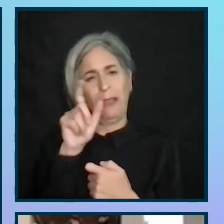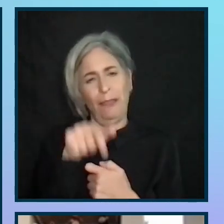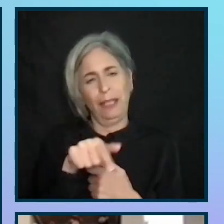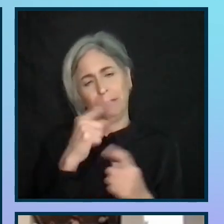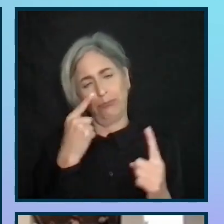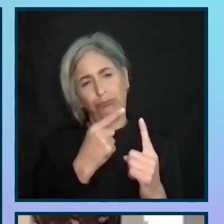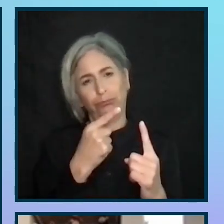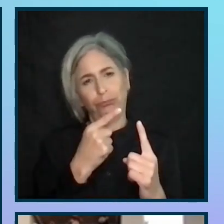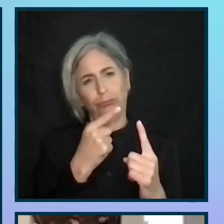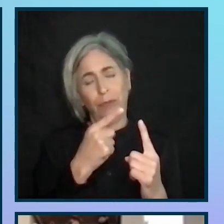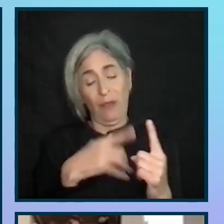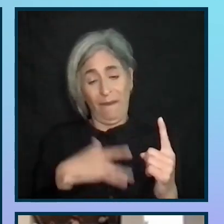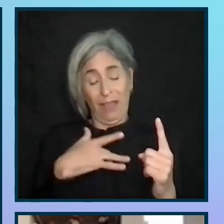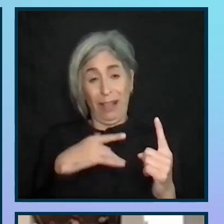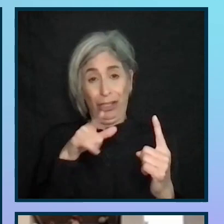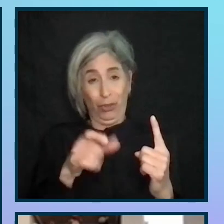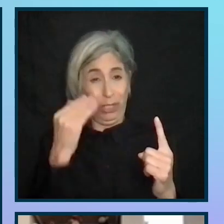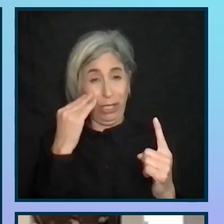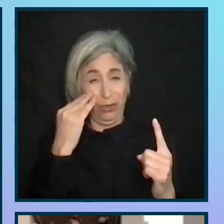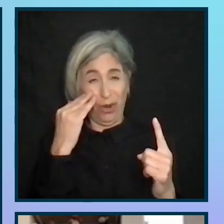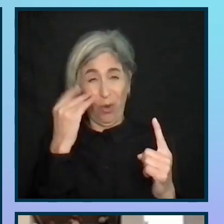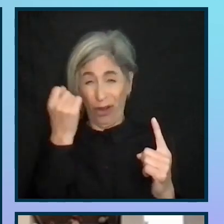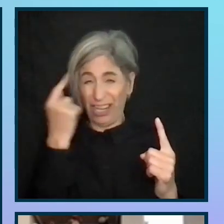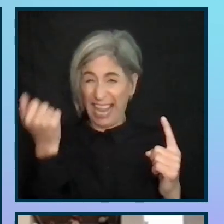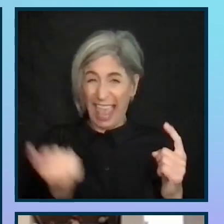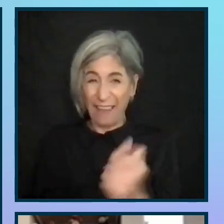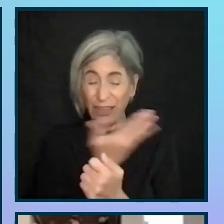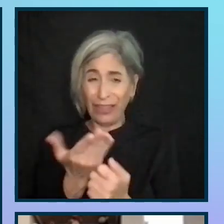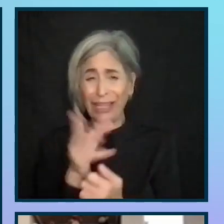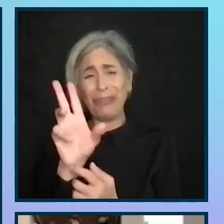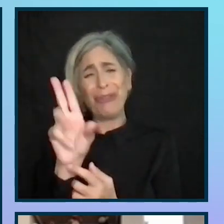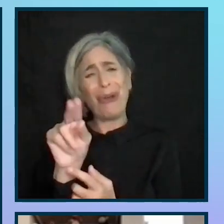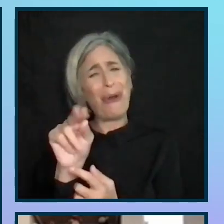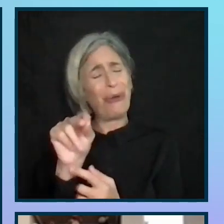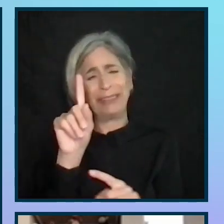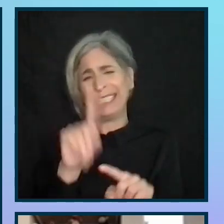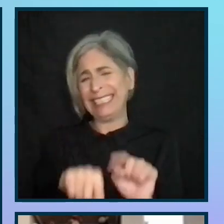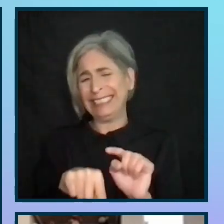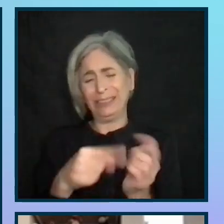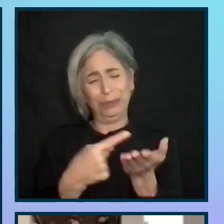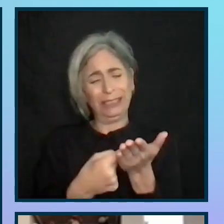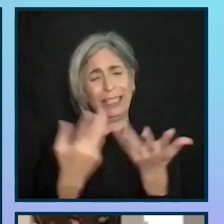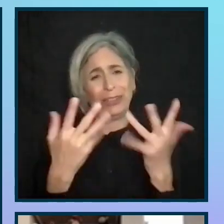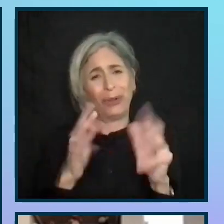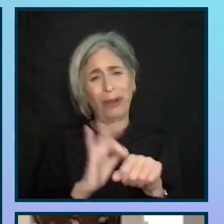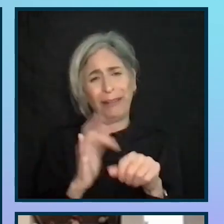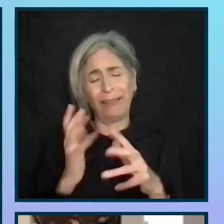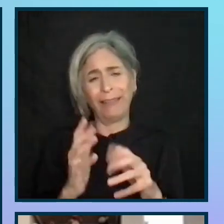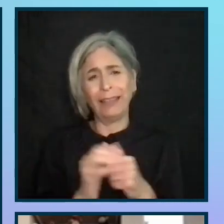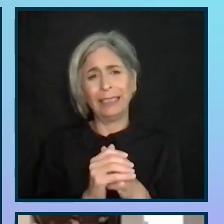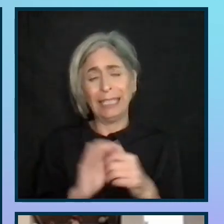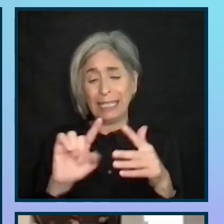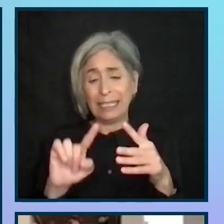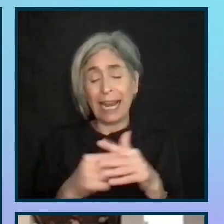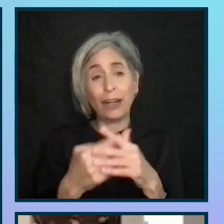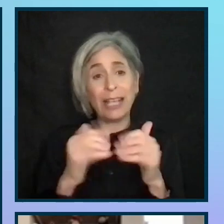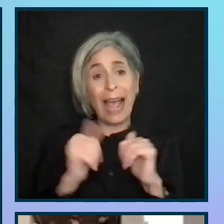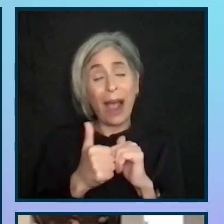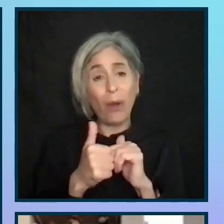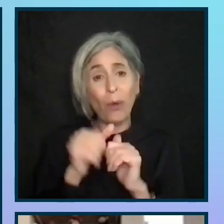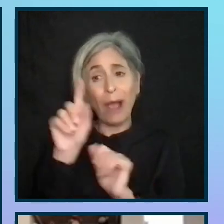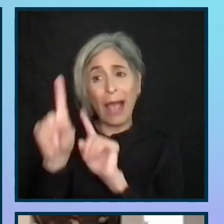Don't feel like you have to know or understand everything, as we've already discussed. It starts with asking questions,